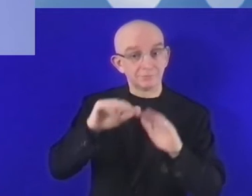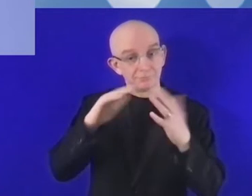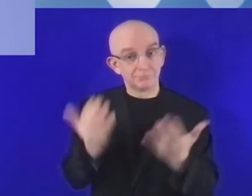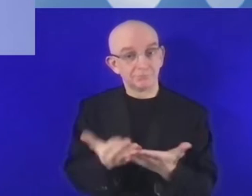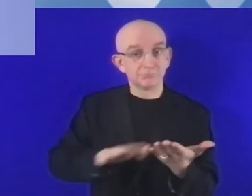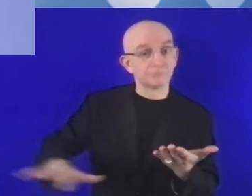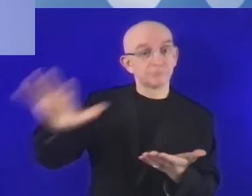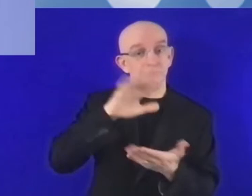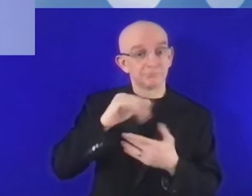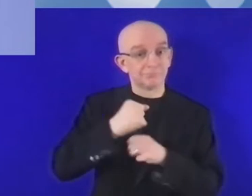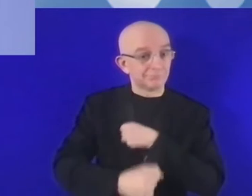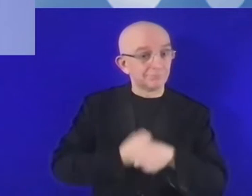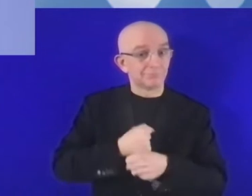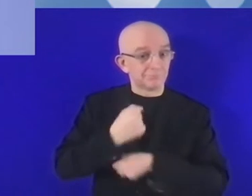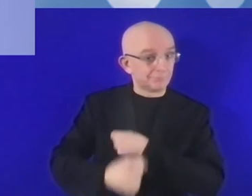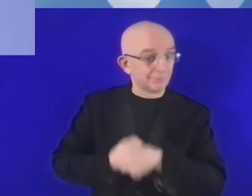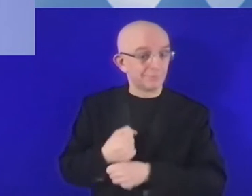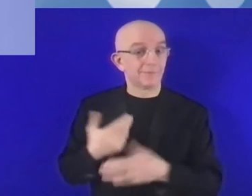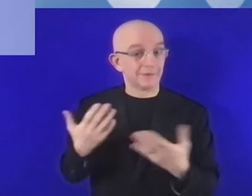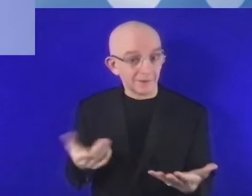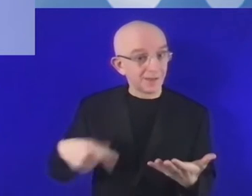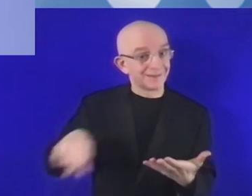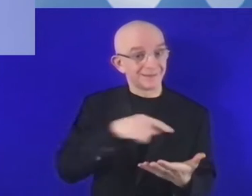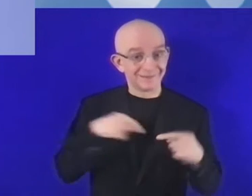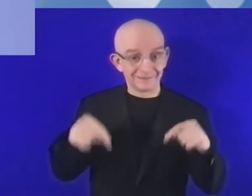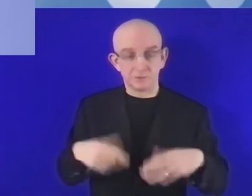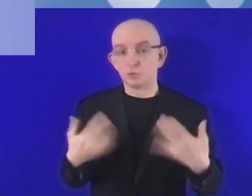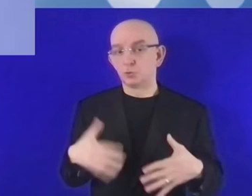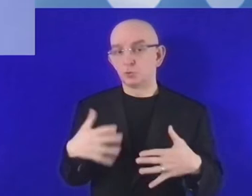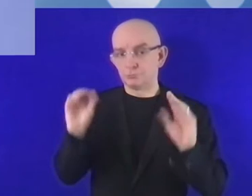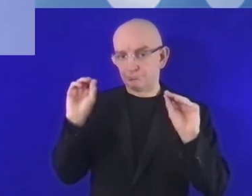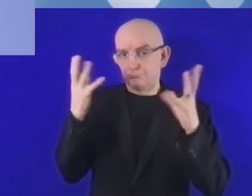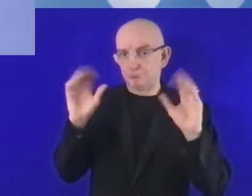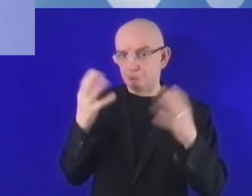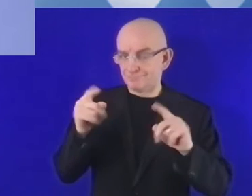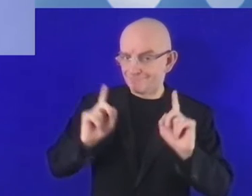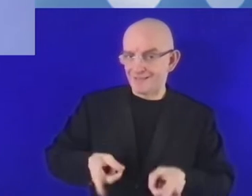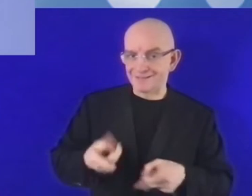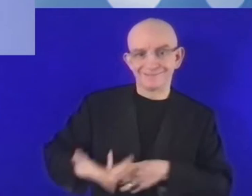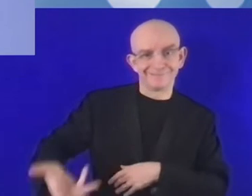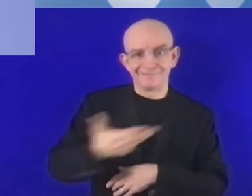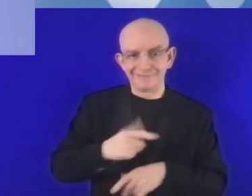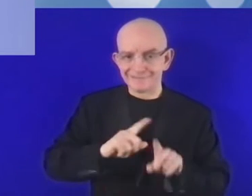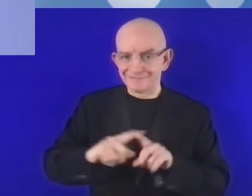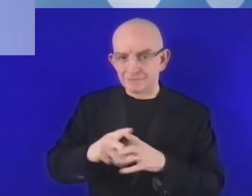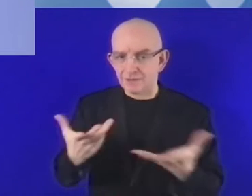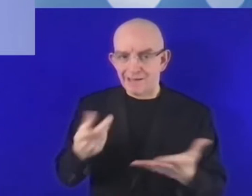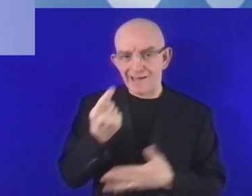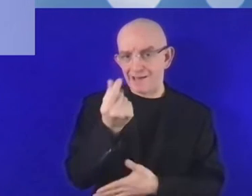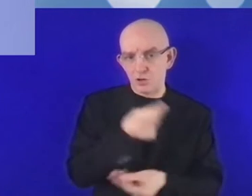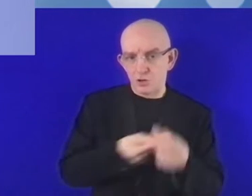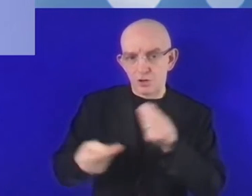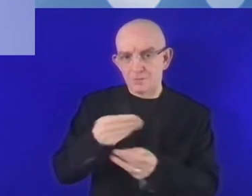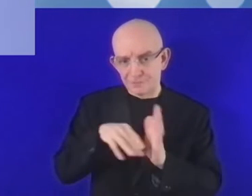recovery is still vastly uncertain. And digitalization is the key factor which can mitigate